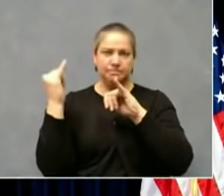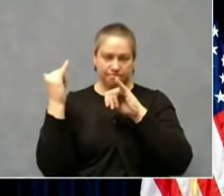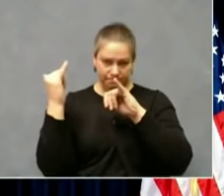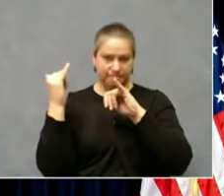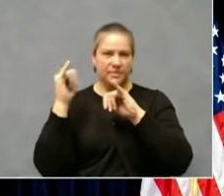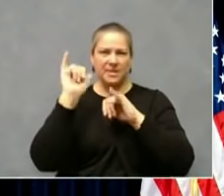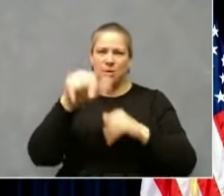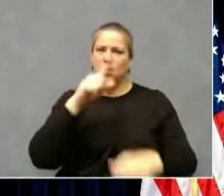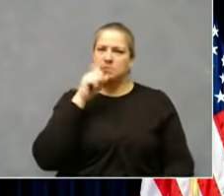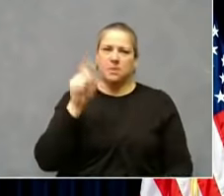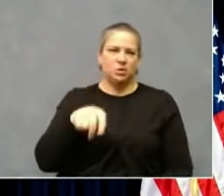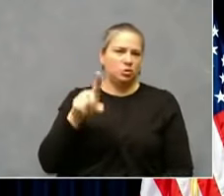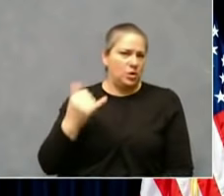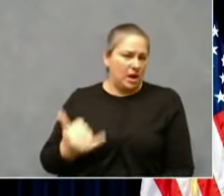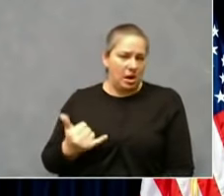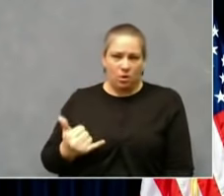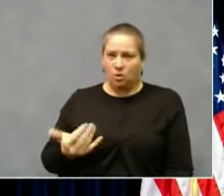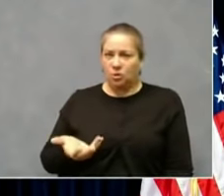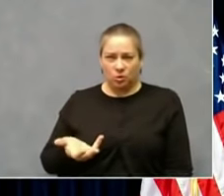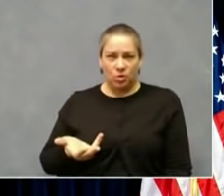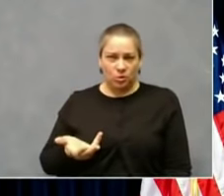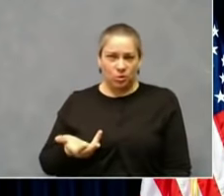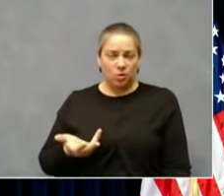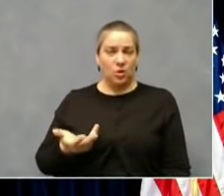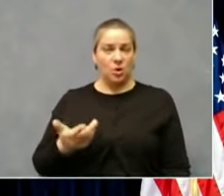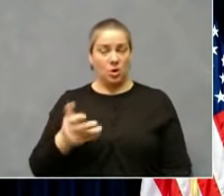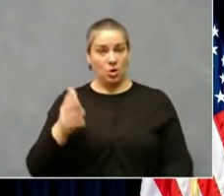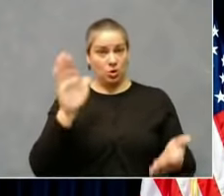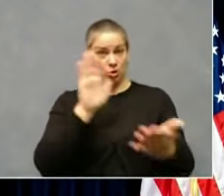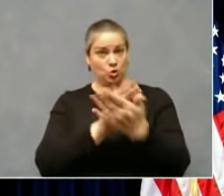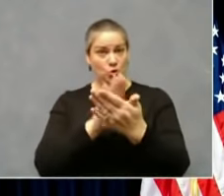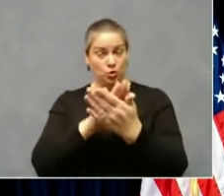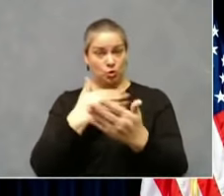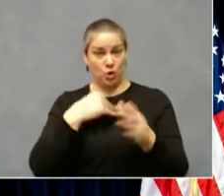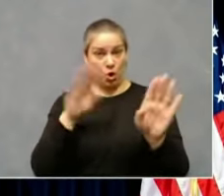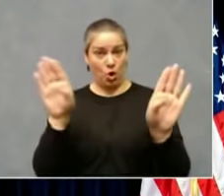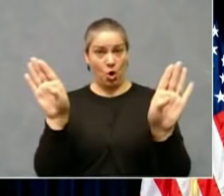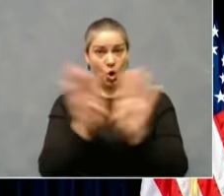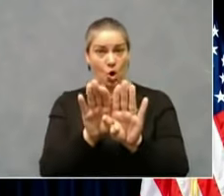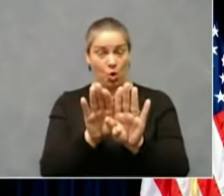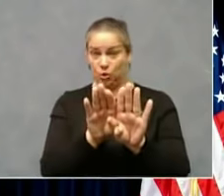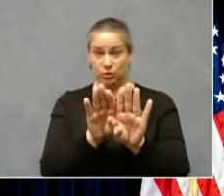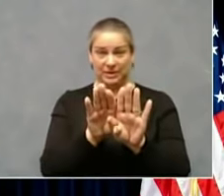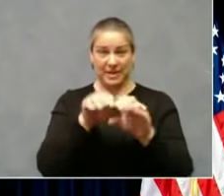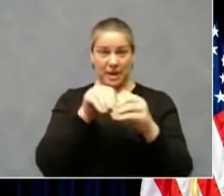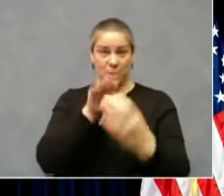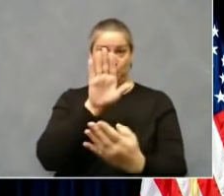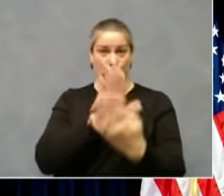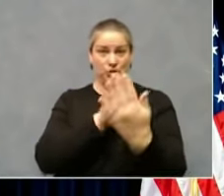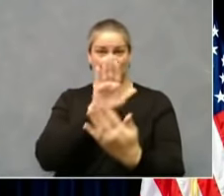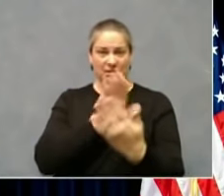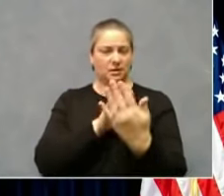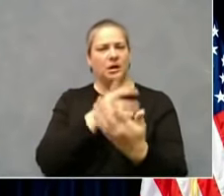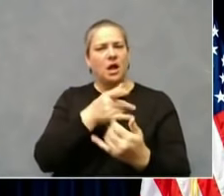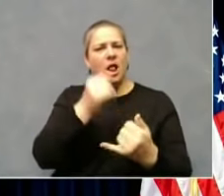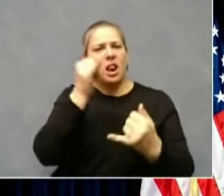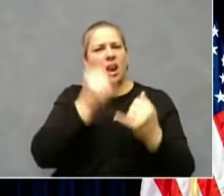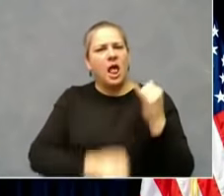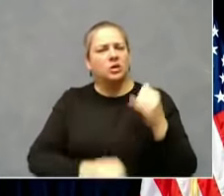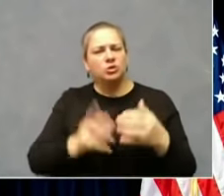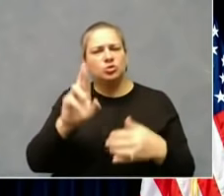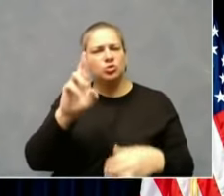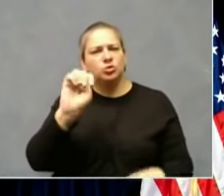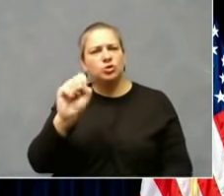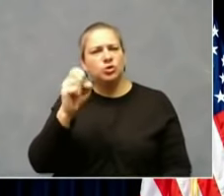We close schools to in-person learning as a last result. Our